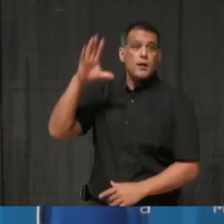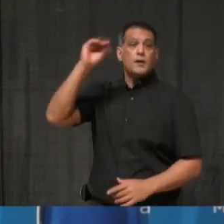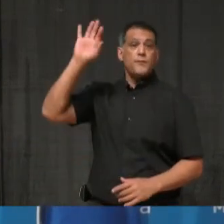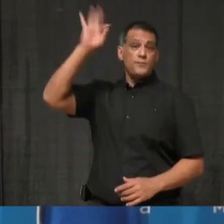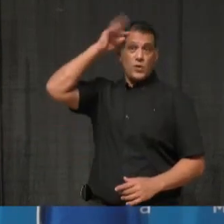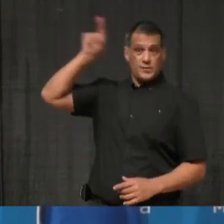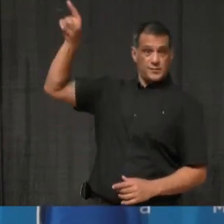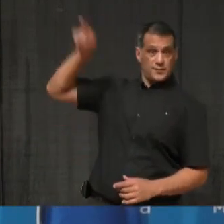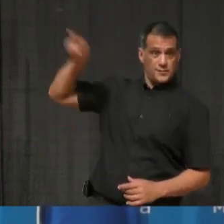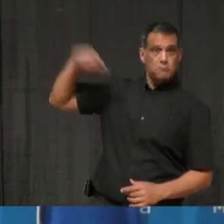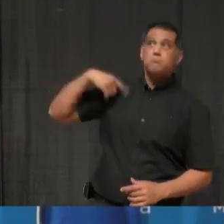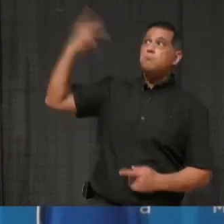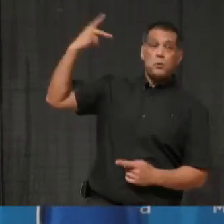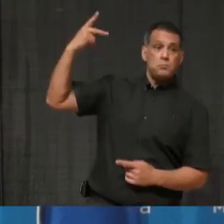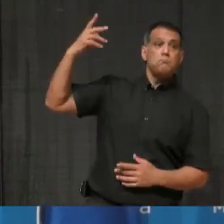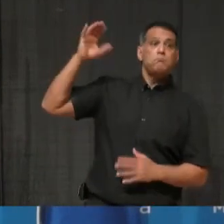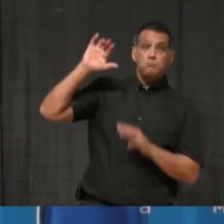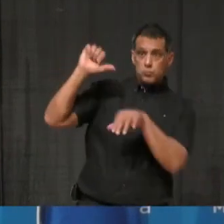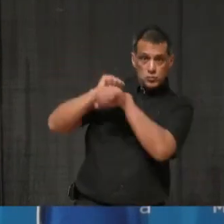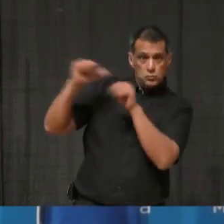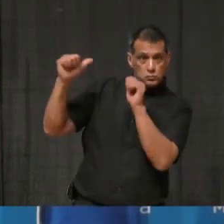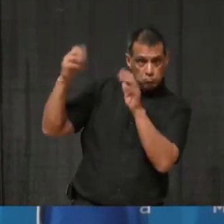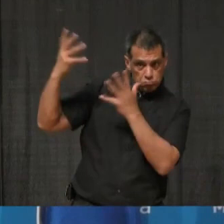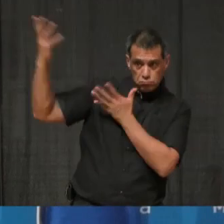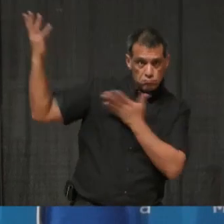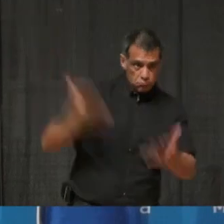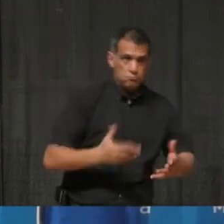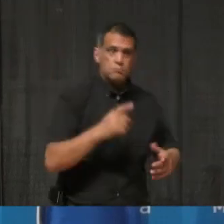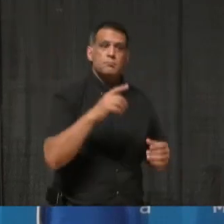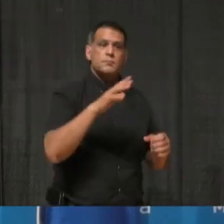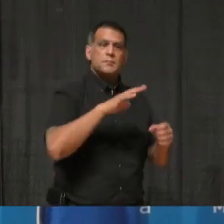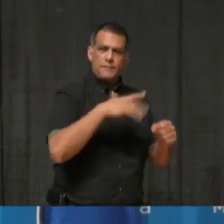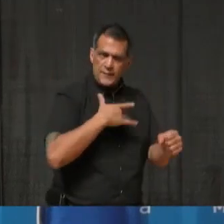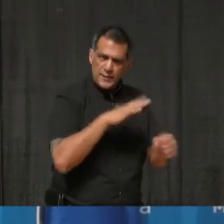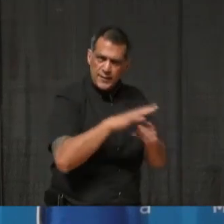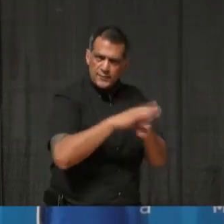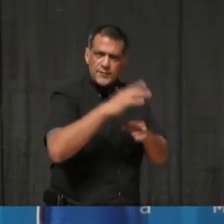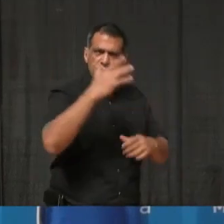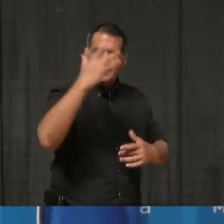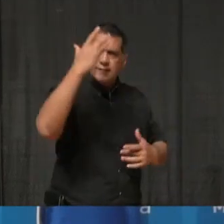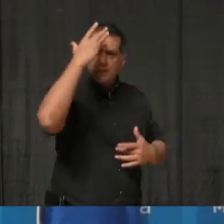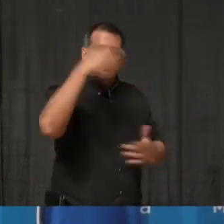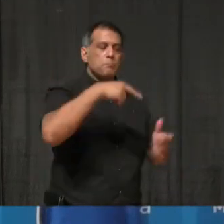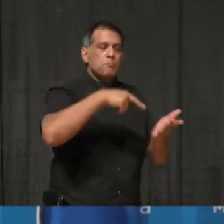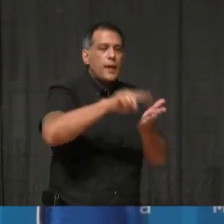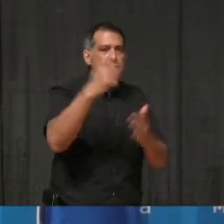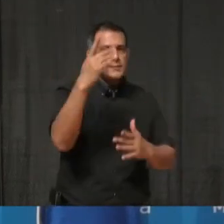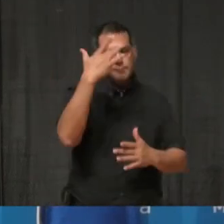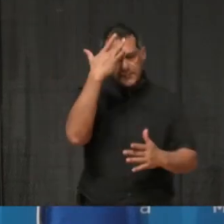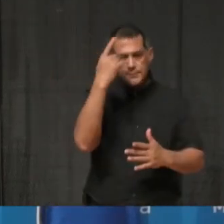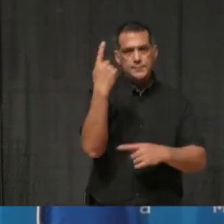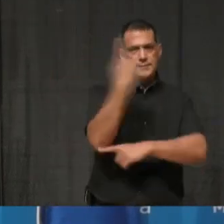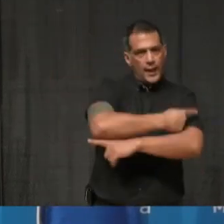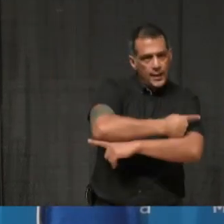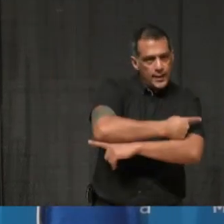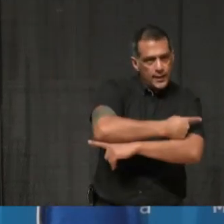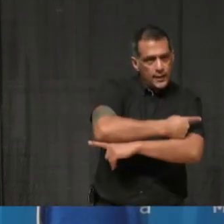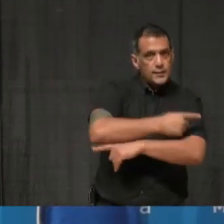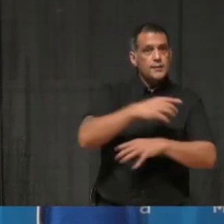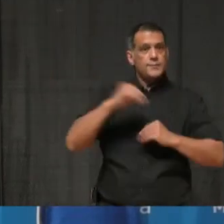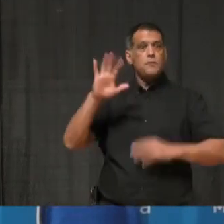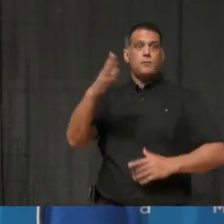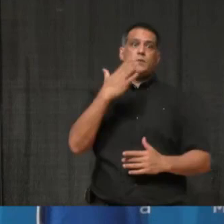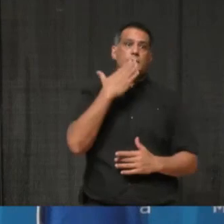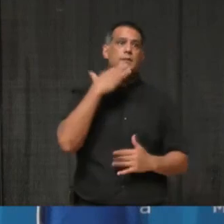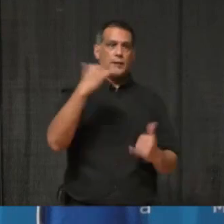work together to provide adequate sick pay leave for all workers. I want to thank my council colleagues for